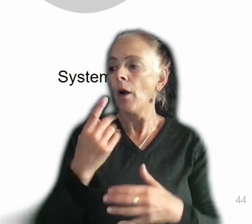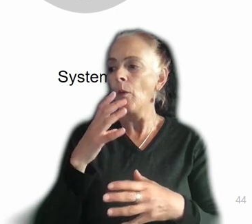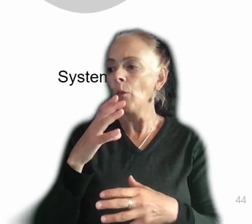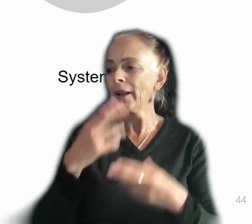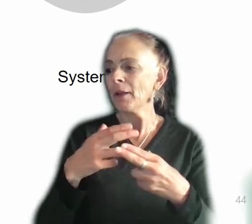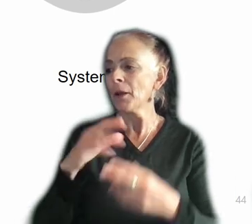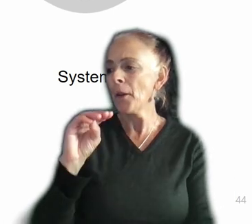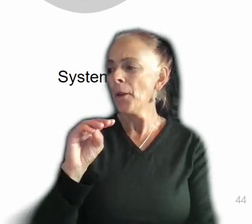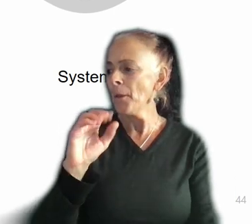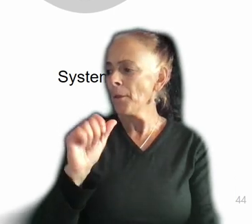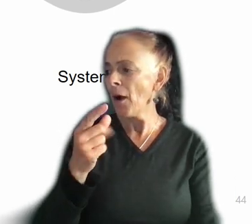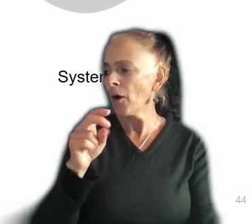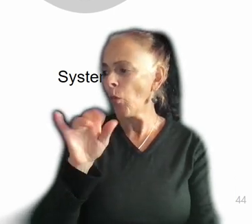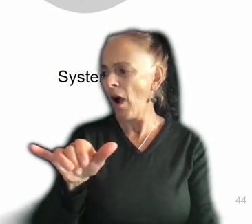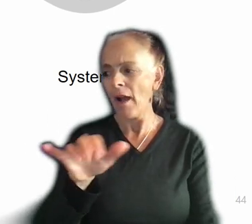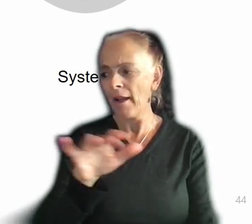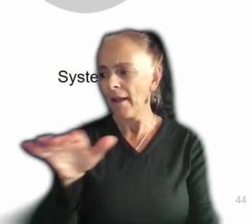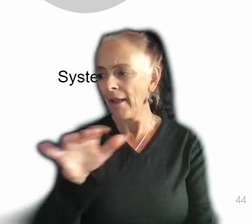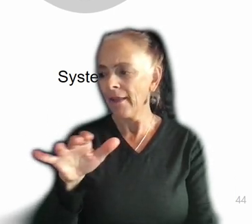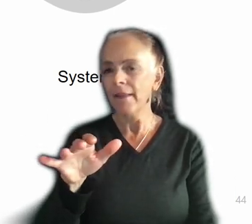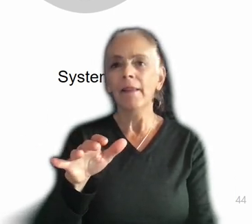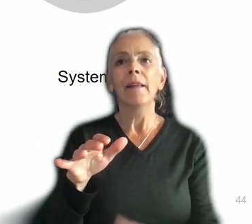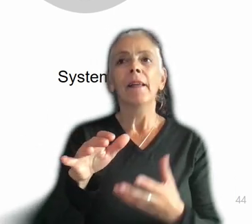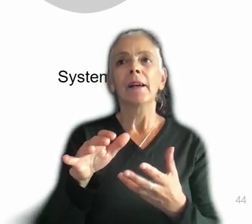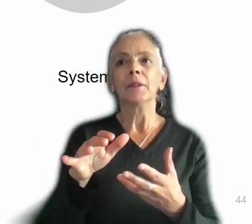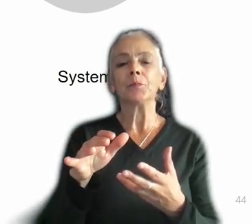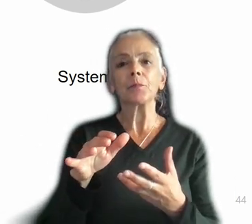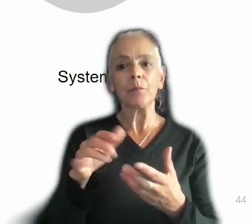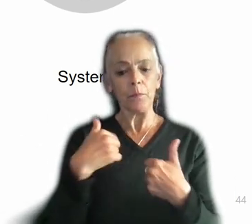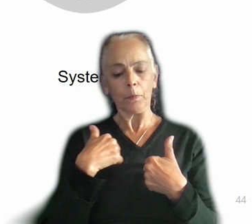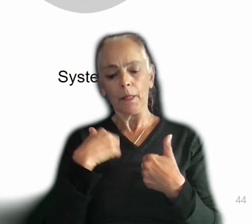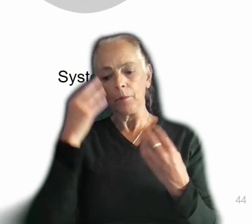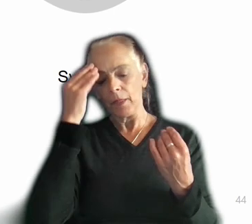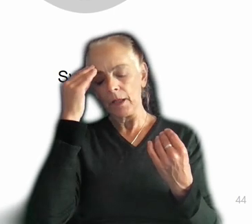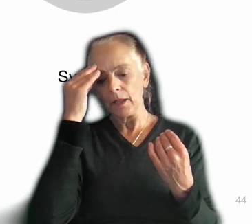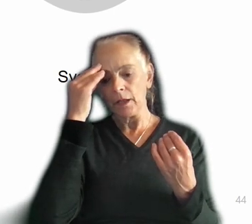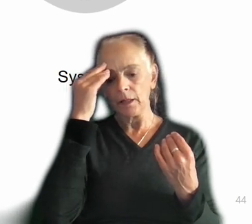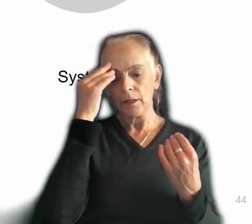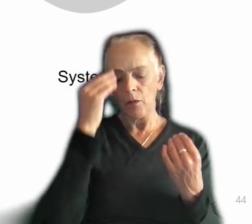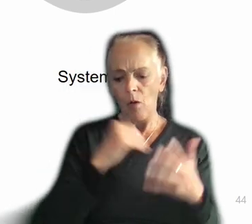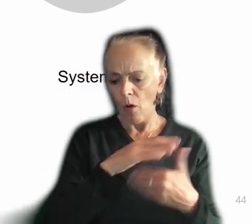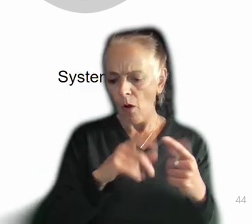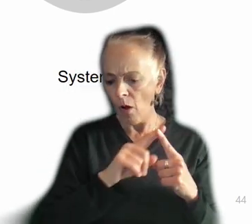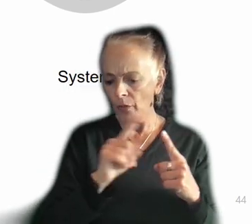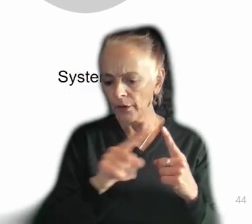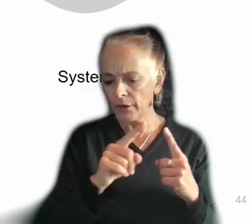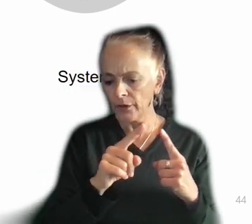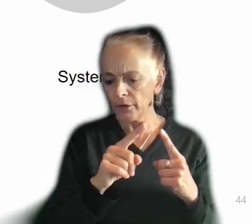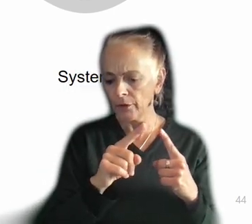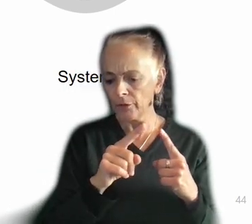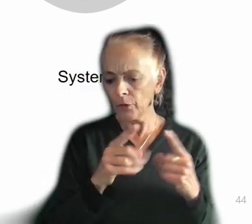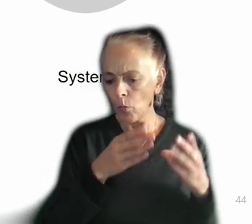SurveyGizmo. That was why it was called Mogwai. And me just thinking through all of the ways the act of shifting a